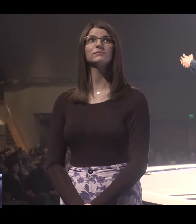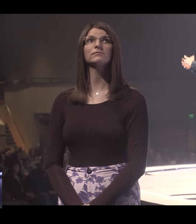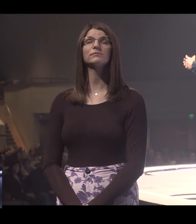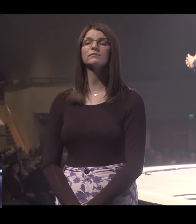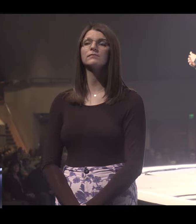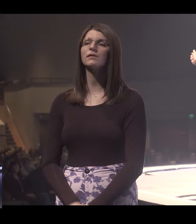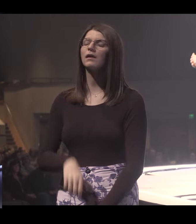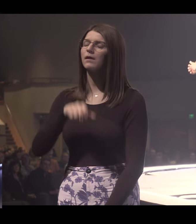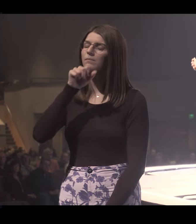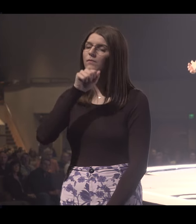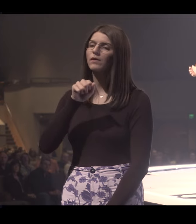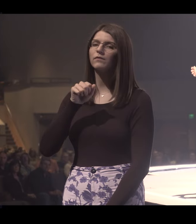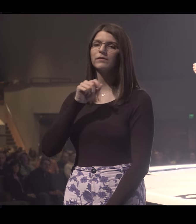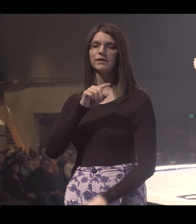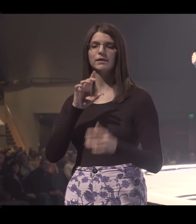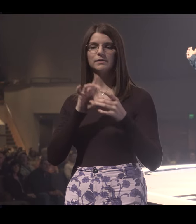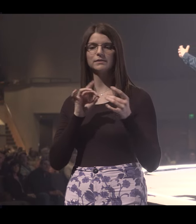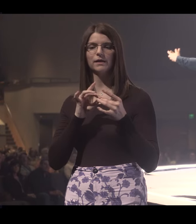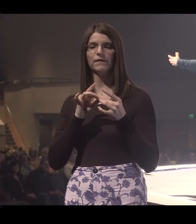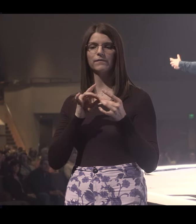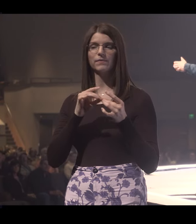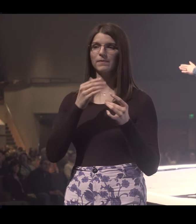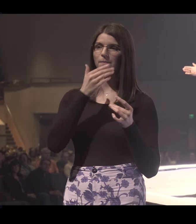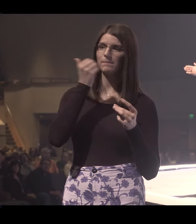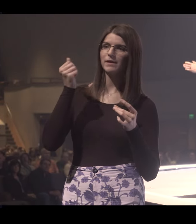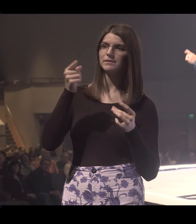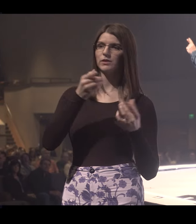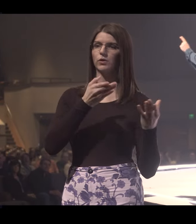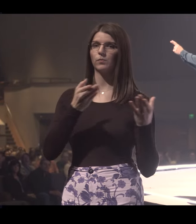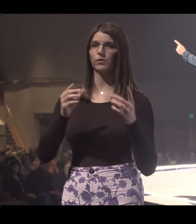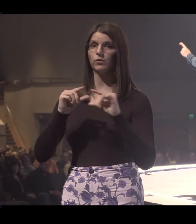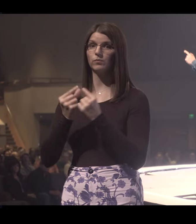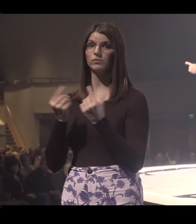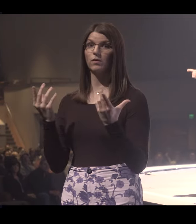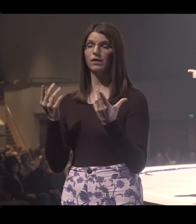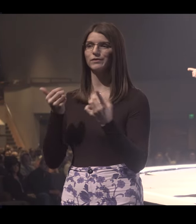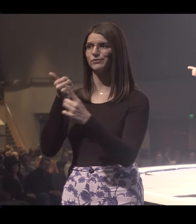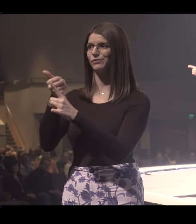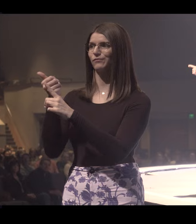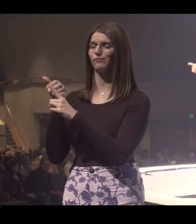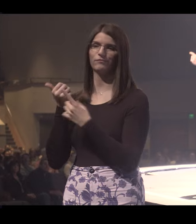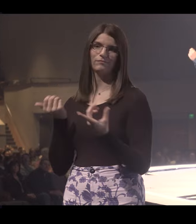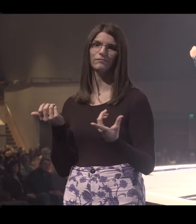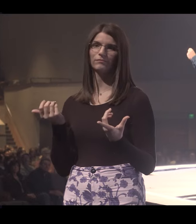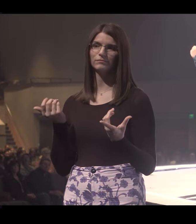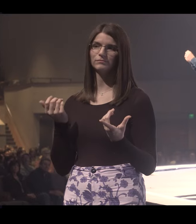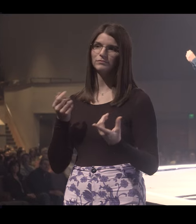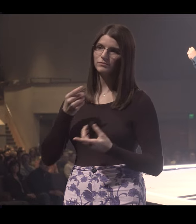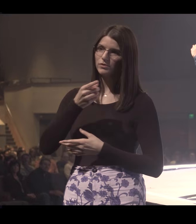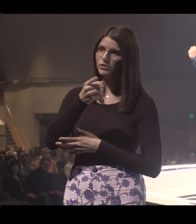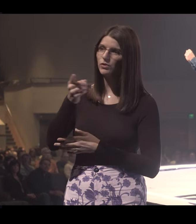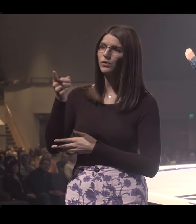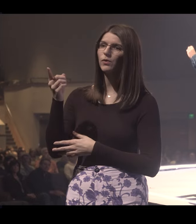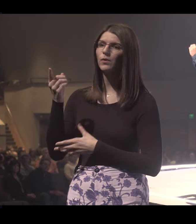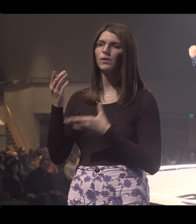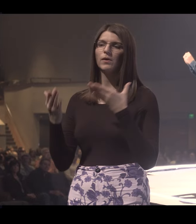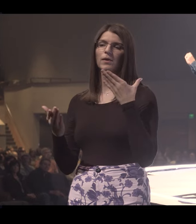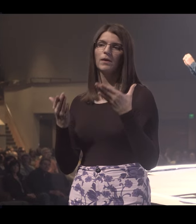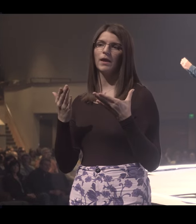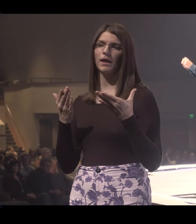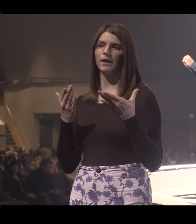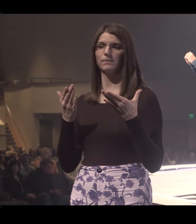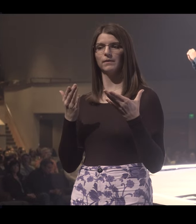I love what he said. He said, the best thing you can bring to a group is just you. And you may be